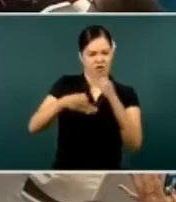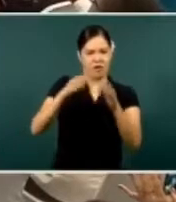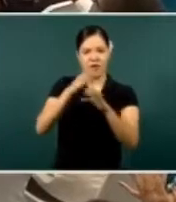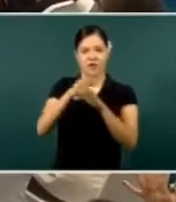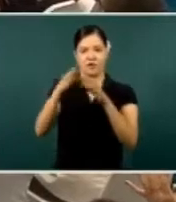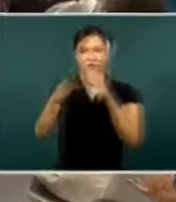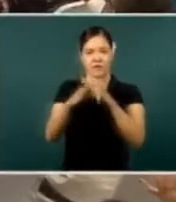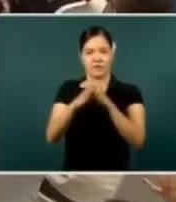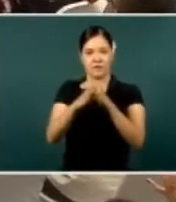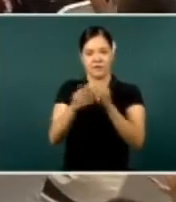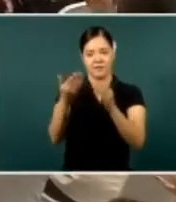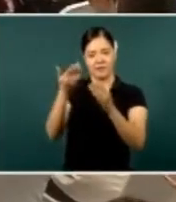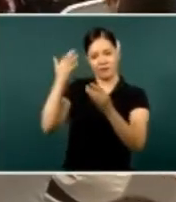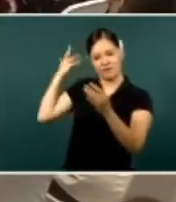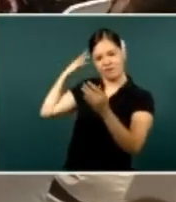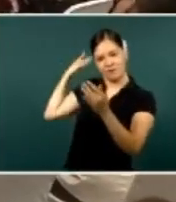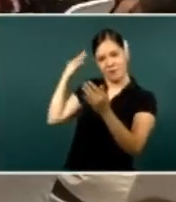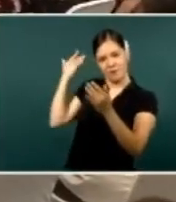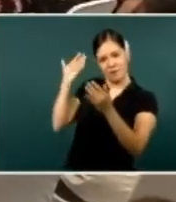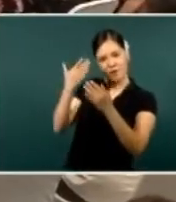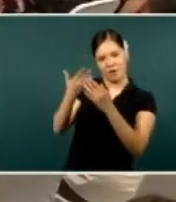happened within the .